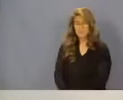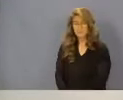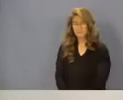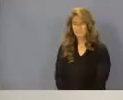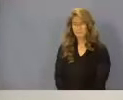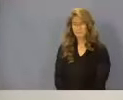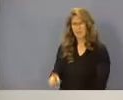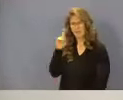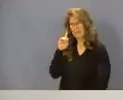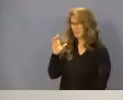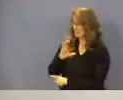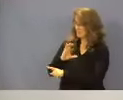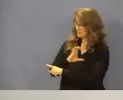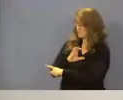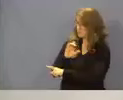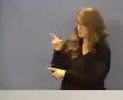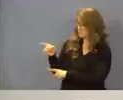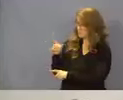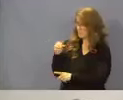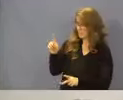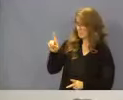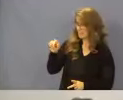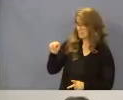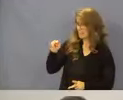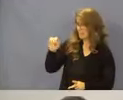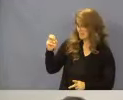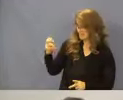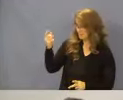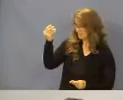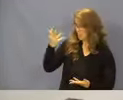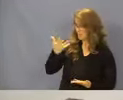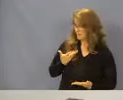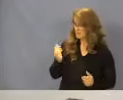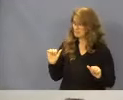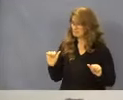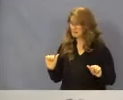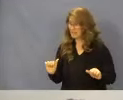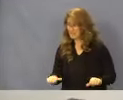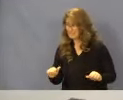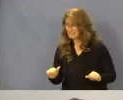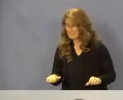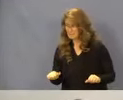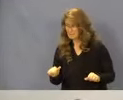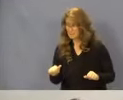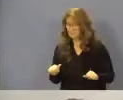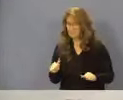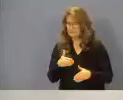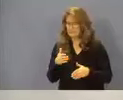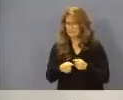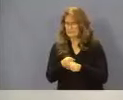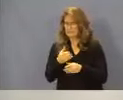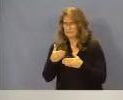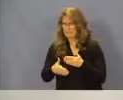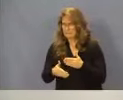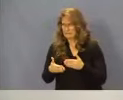I think Commissioner Yu and Dinesha have told me that it's possible with here coming up to year end, there's some other